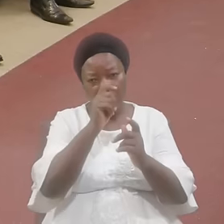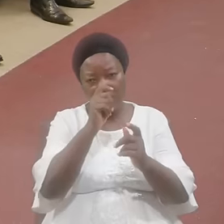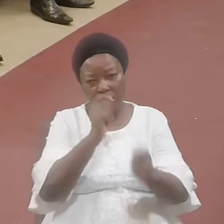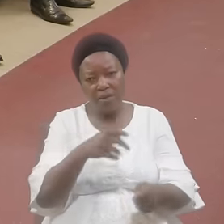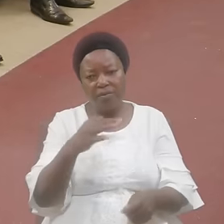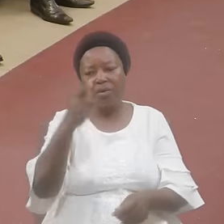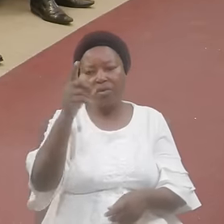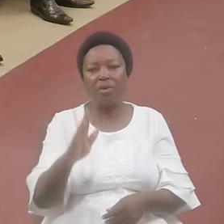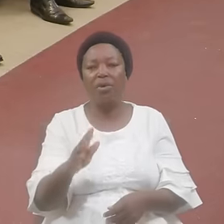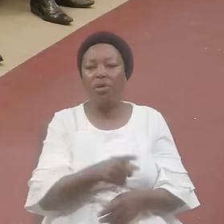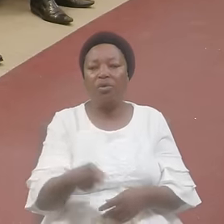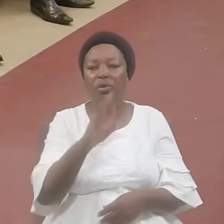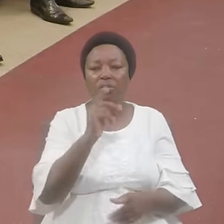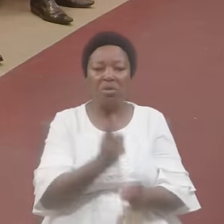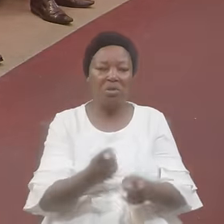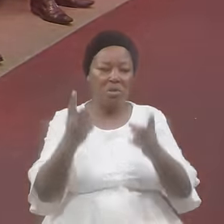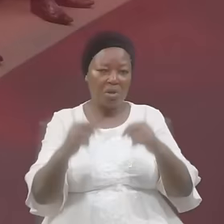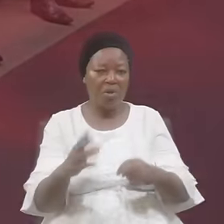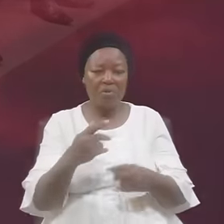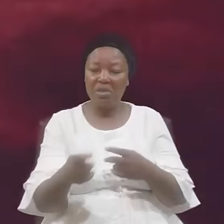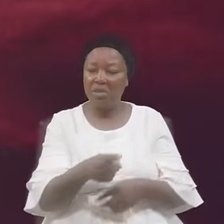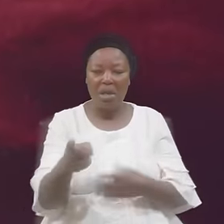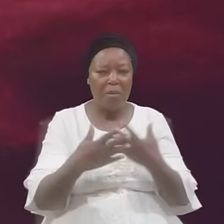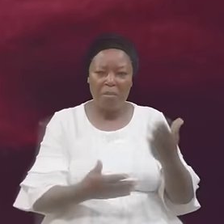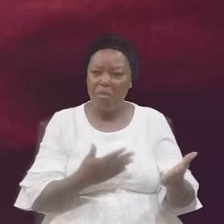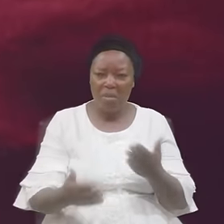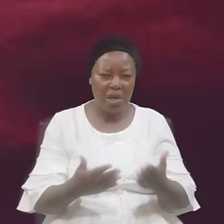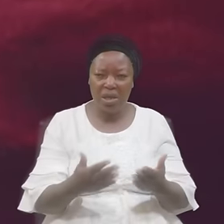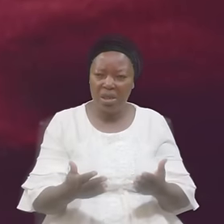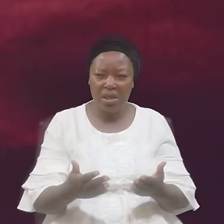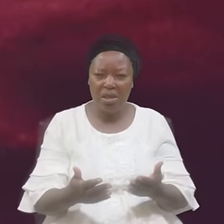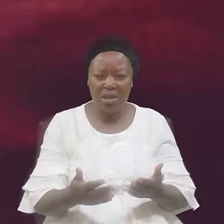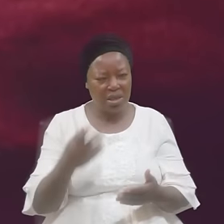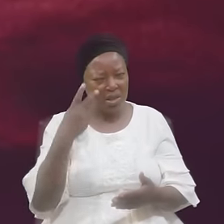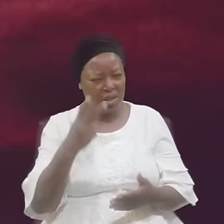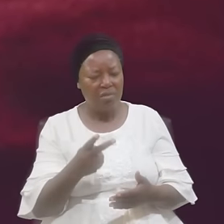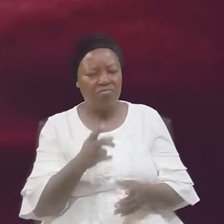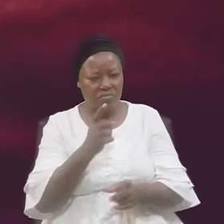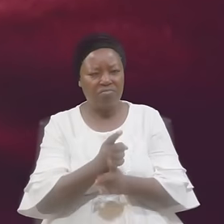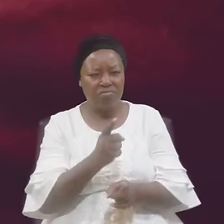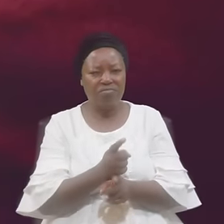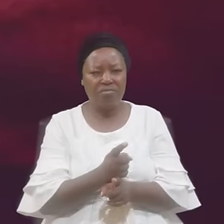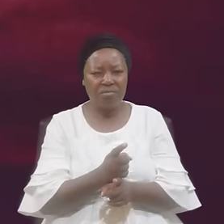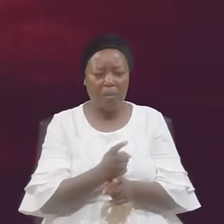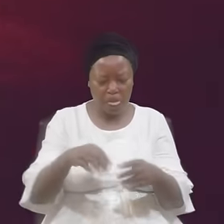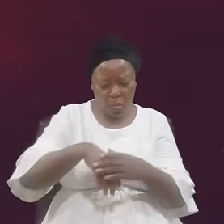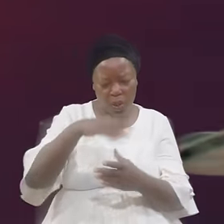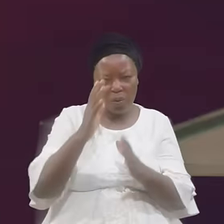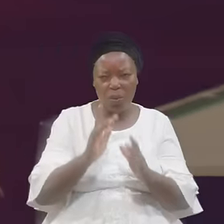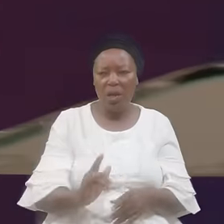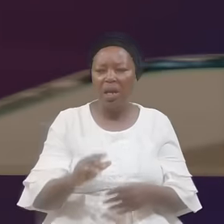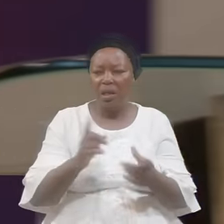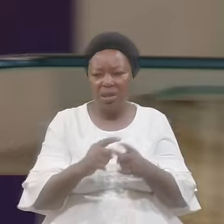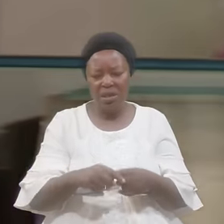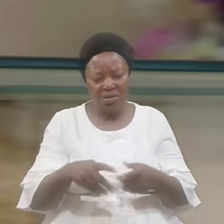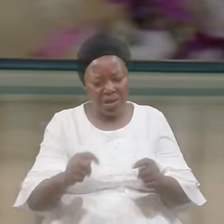Those who just come They might Look correct Outwardly They might try To adjust